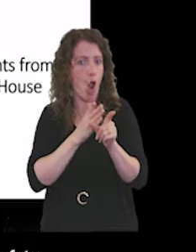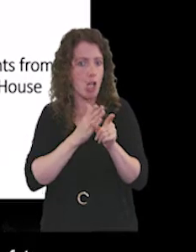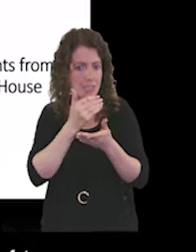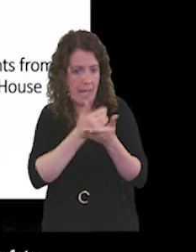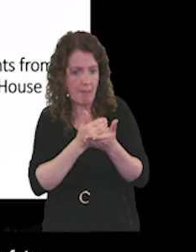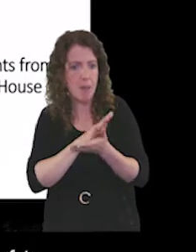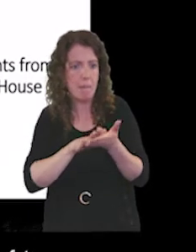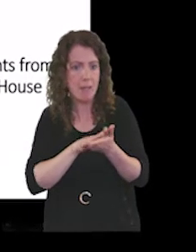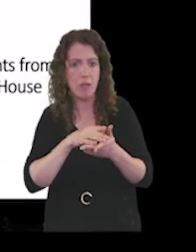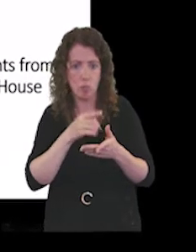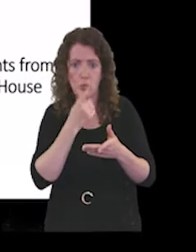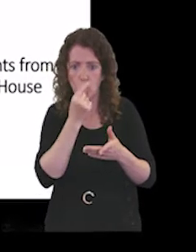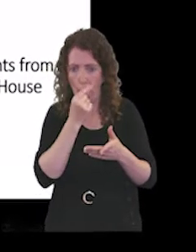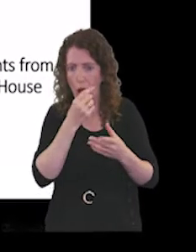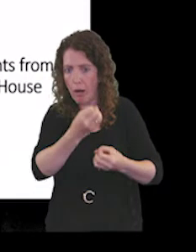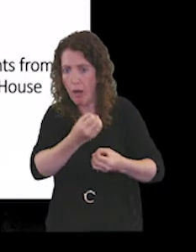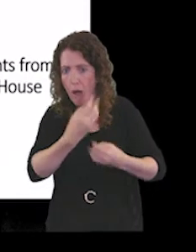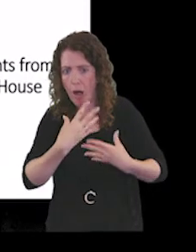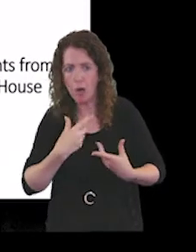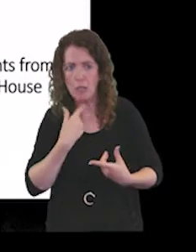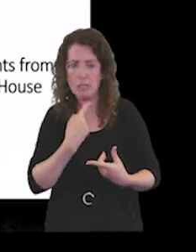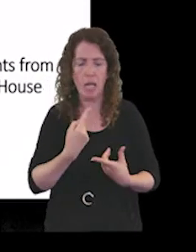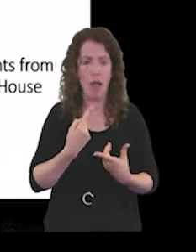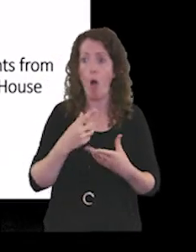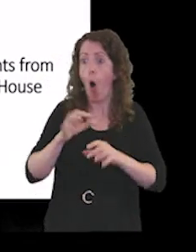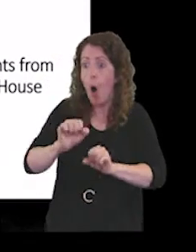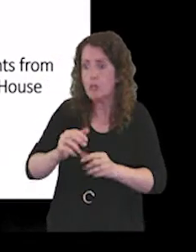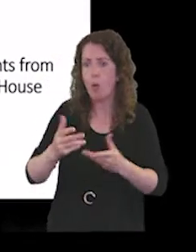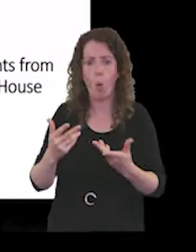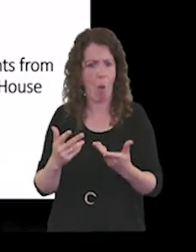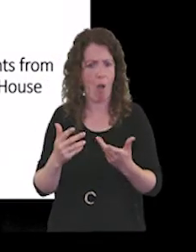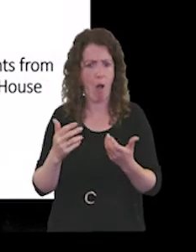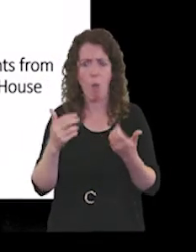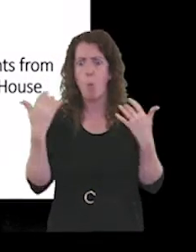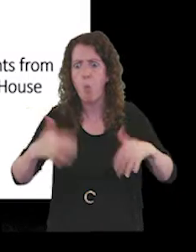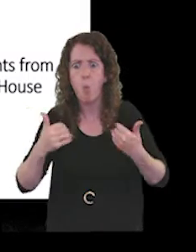people feel able to say, hang on a minute or this is brilliant.